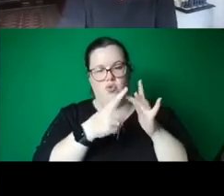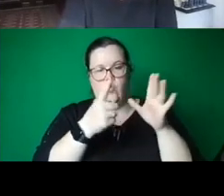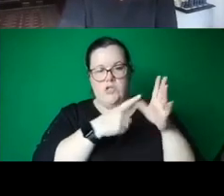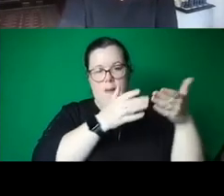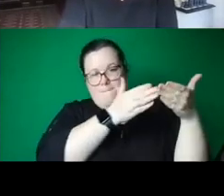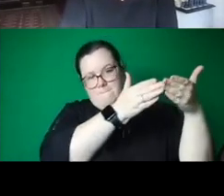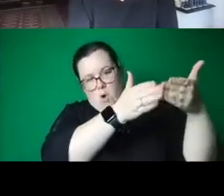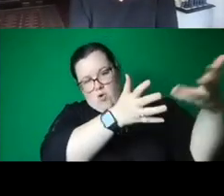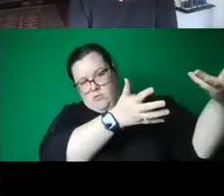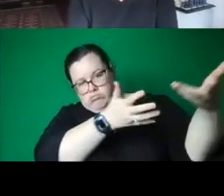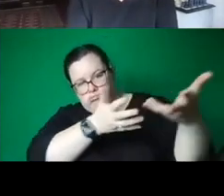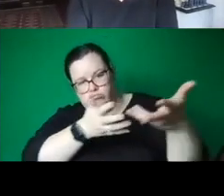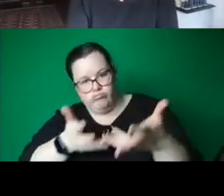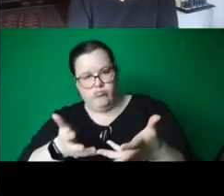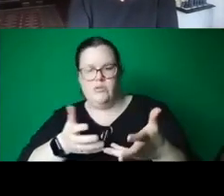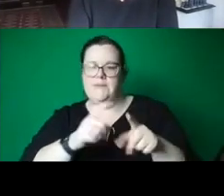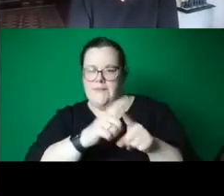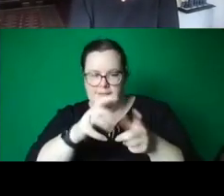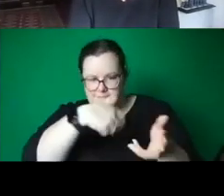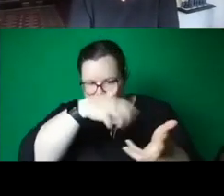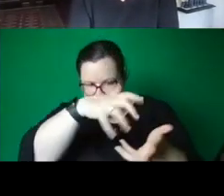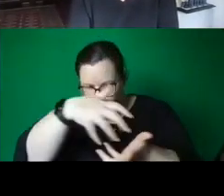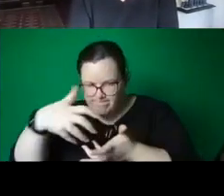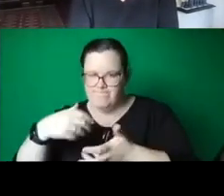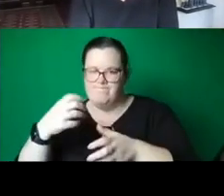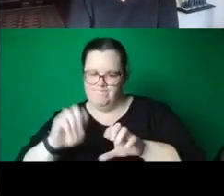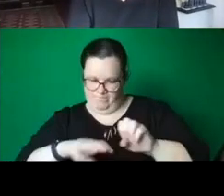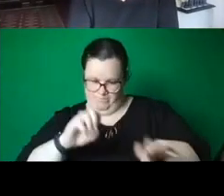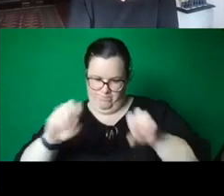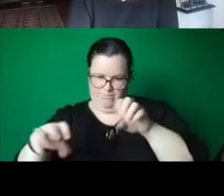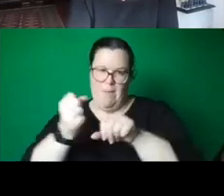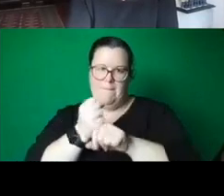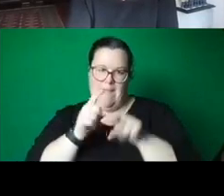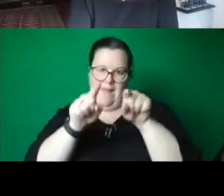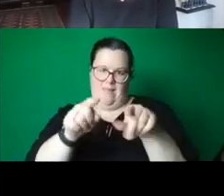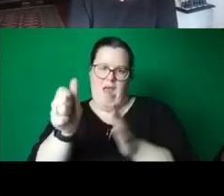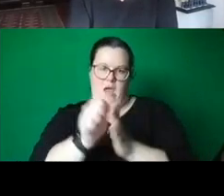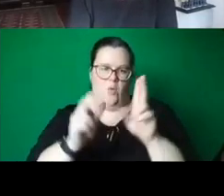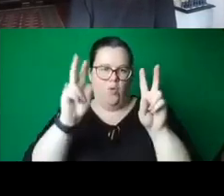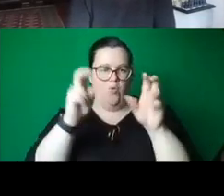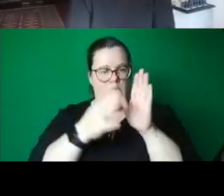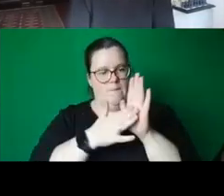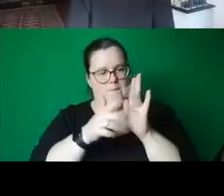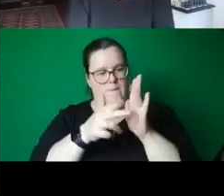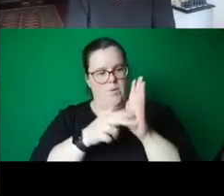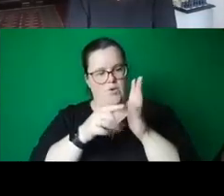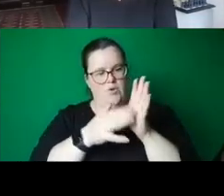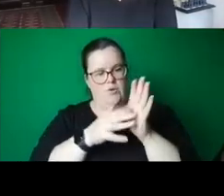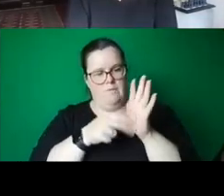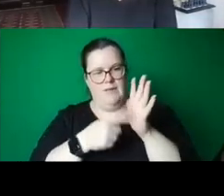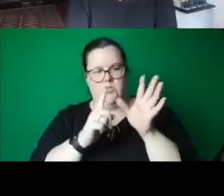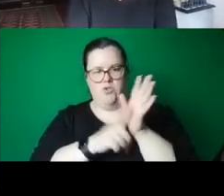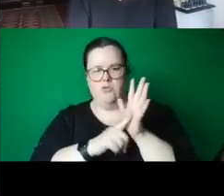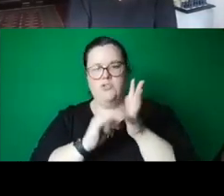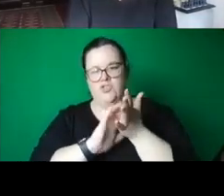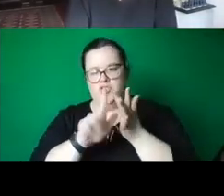Monumental shift references the enormity of the archives recent move and the cultural historical and geographical dislocation. Here